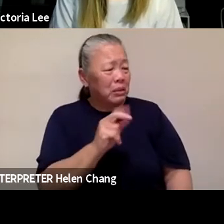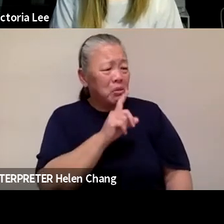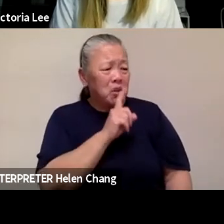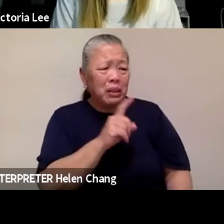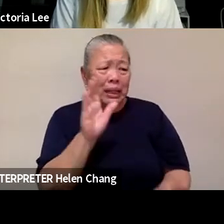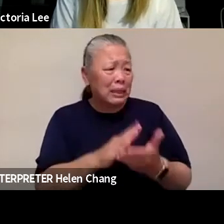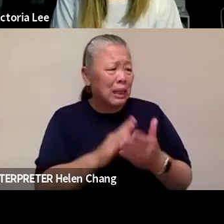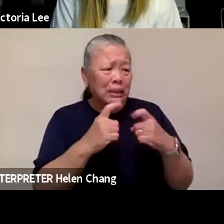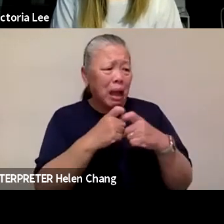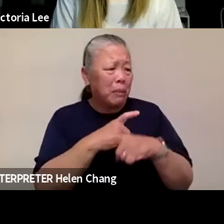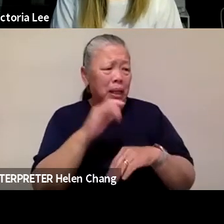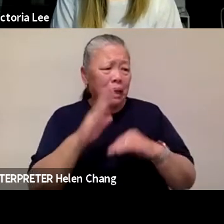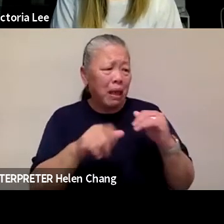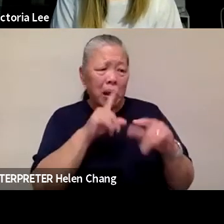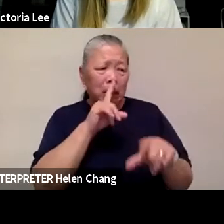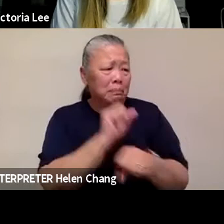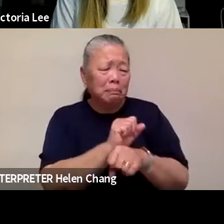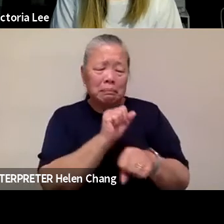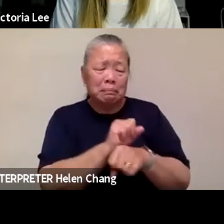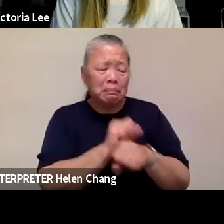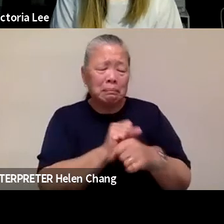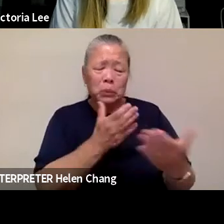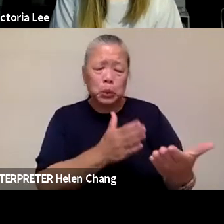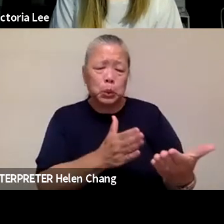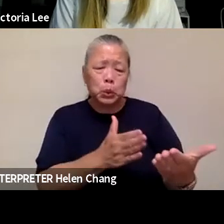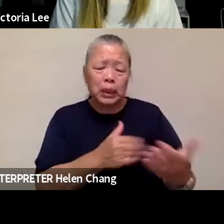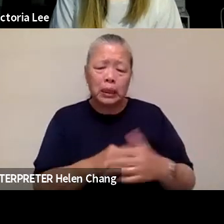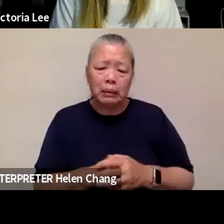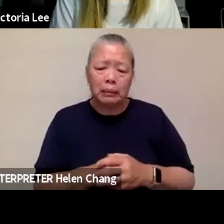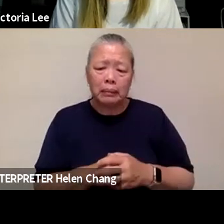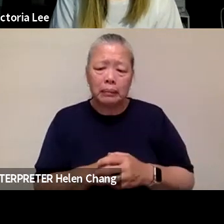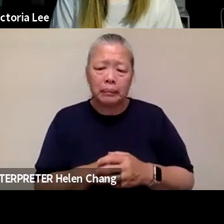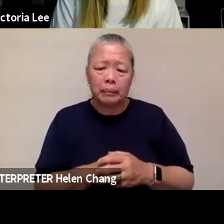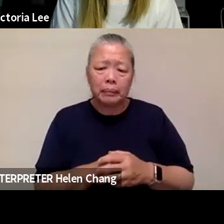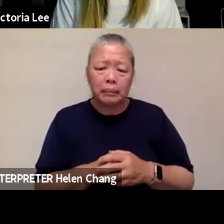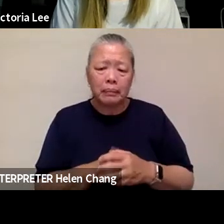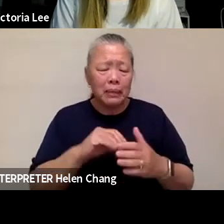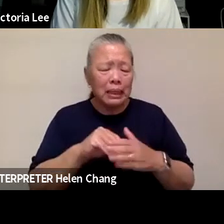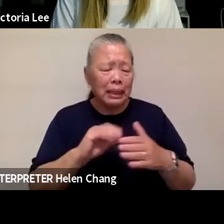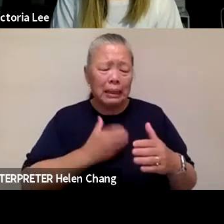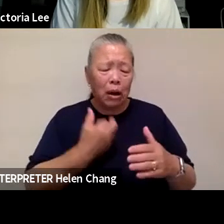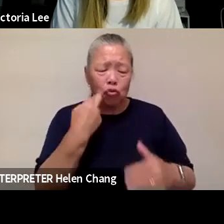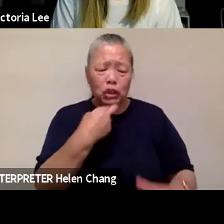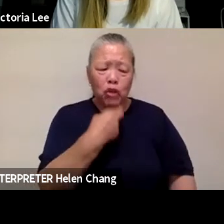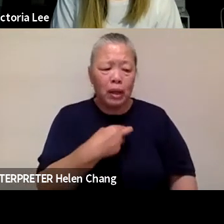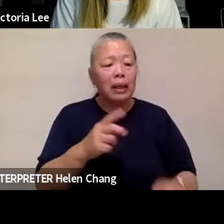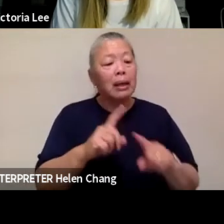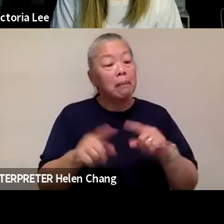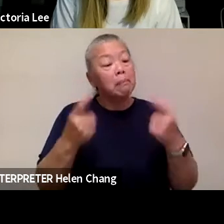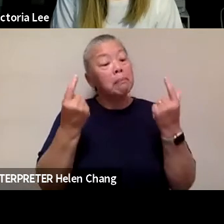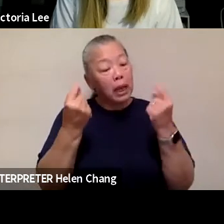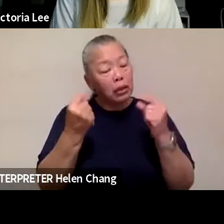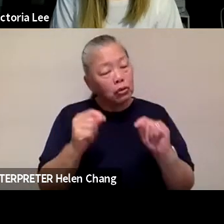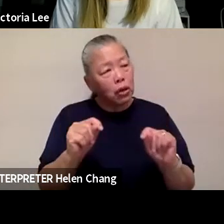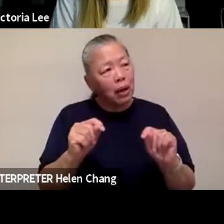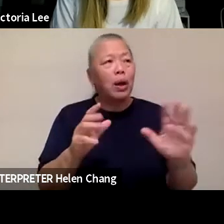in the restaurant, but I tried to make some, I